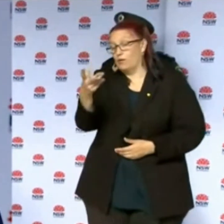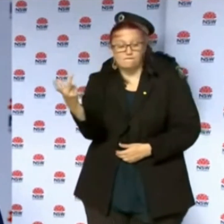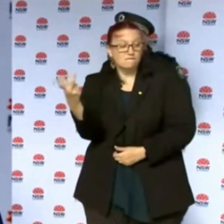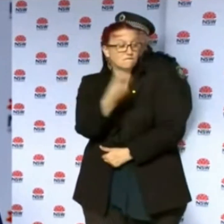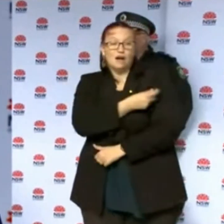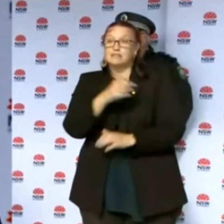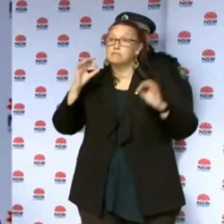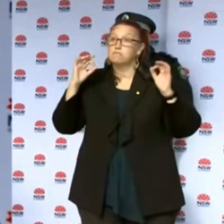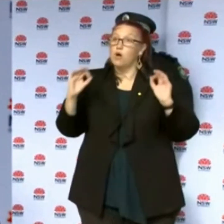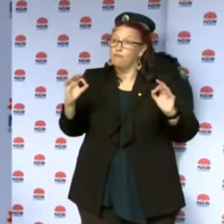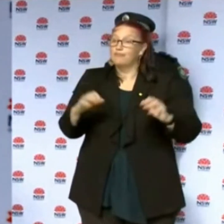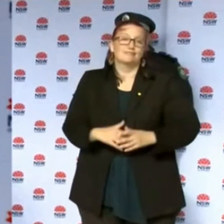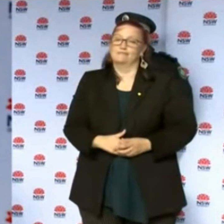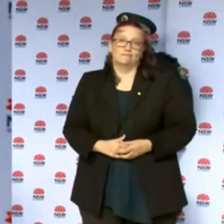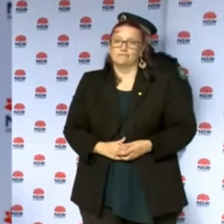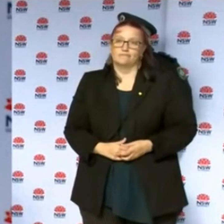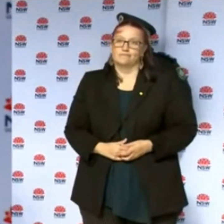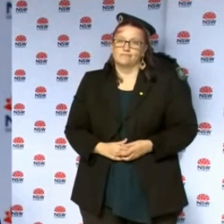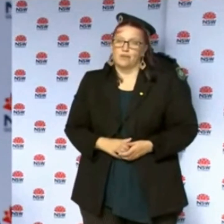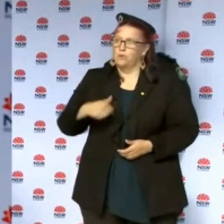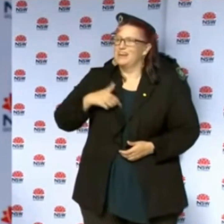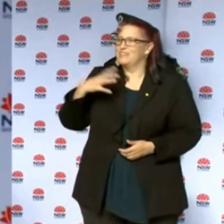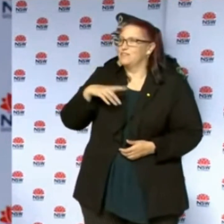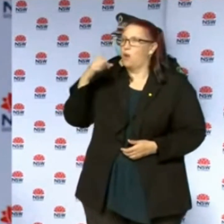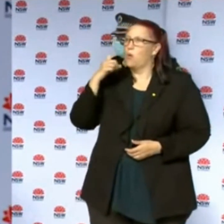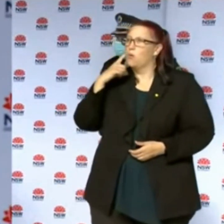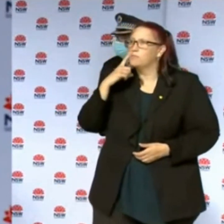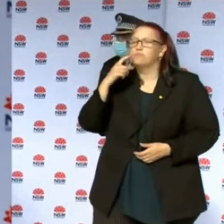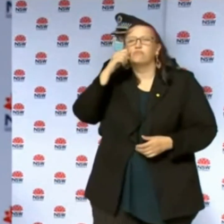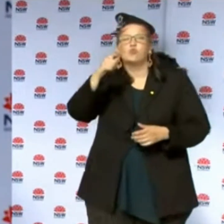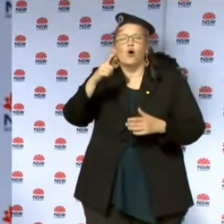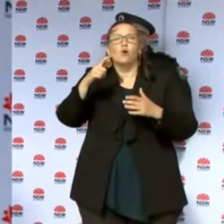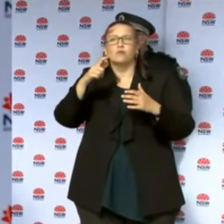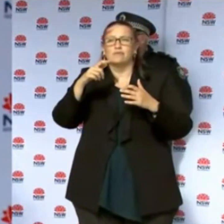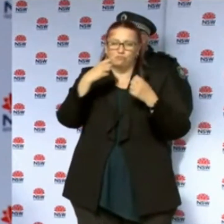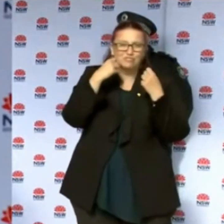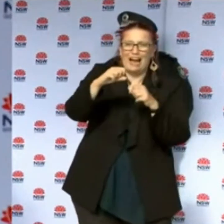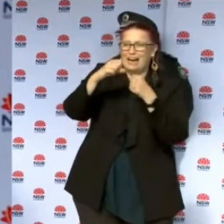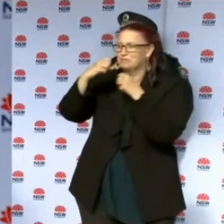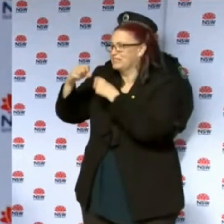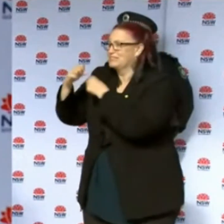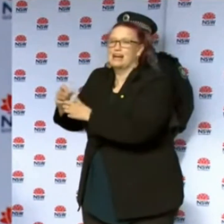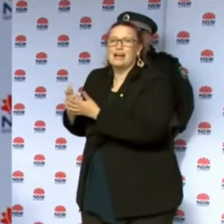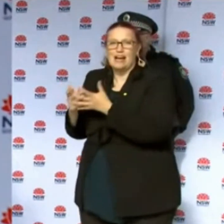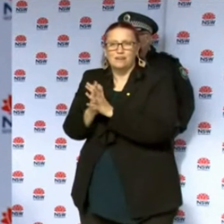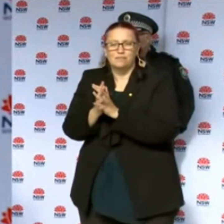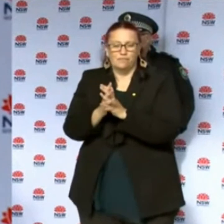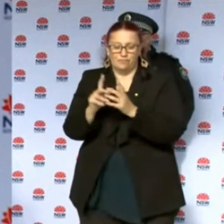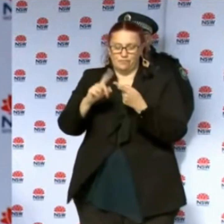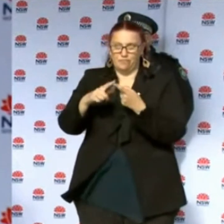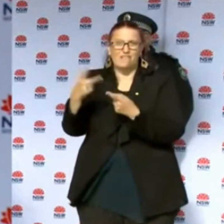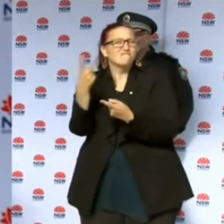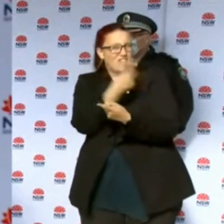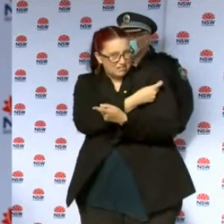I think it's really important that we always look at the hierarchy of controls in our borders. We need to vaccinate them.